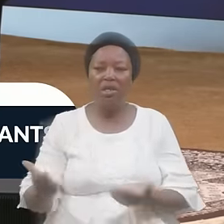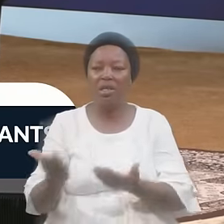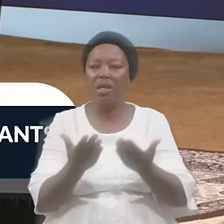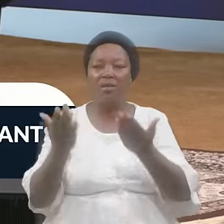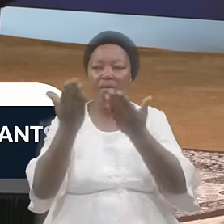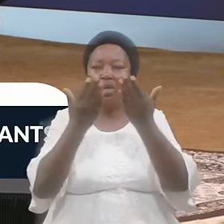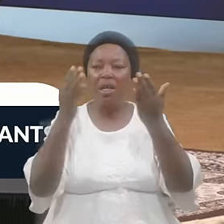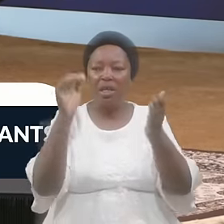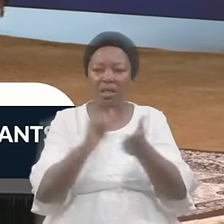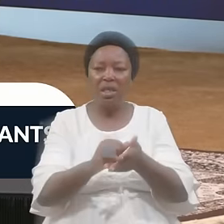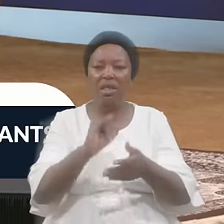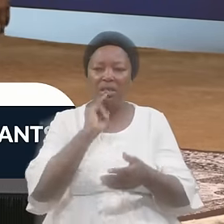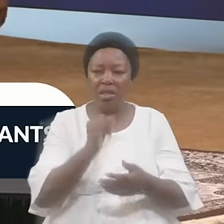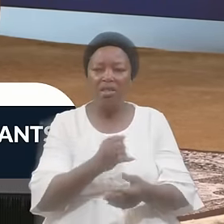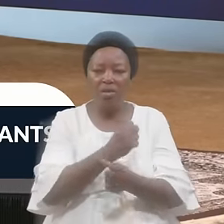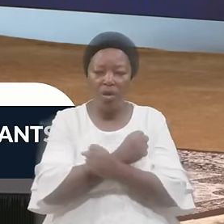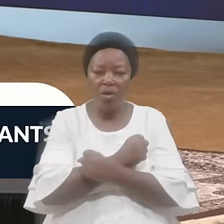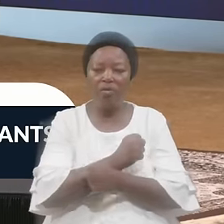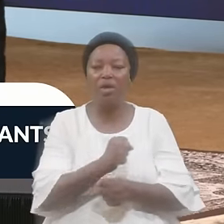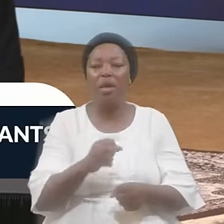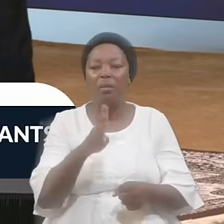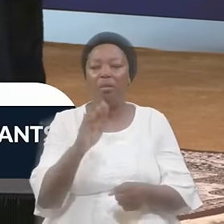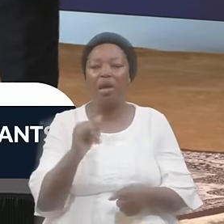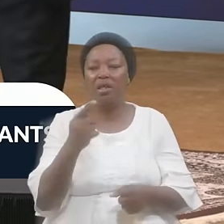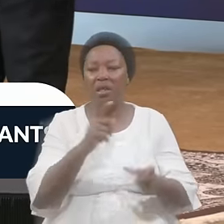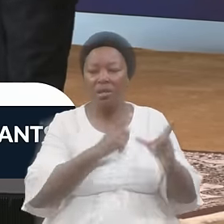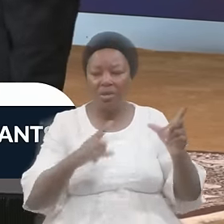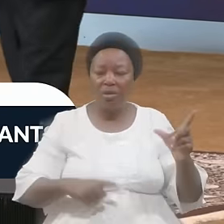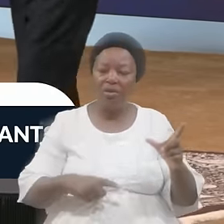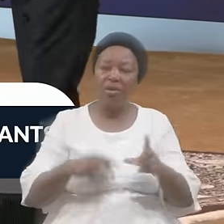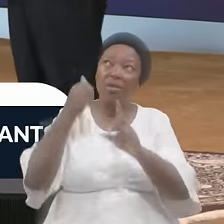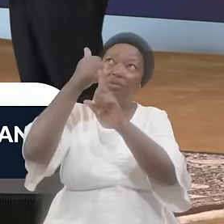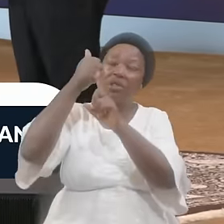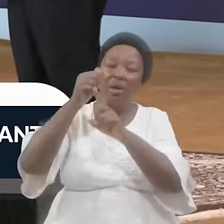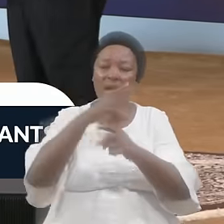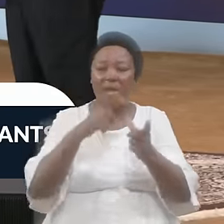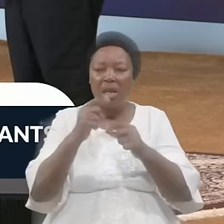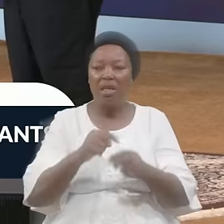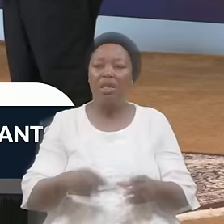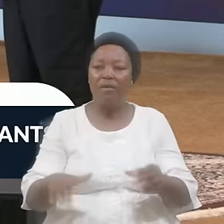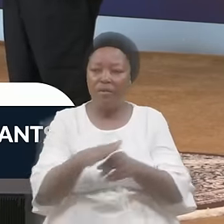Desirable In The Side Of The Lord And Equips Us